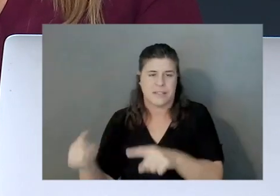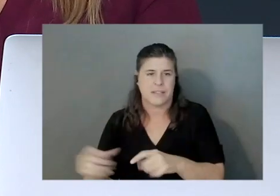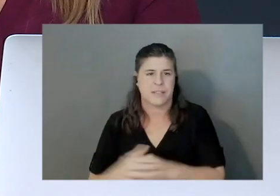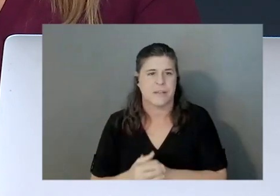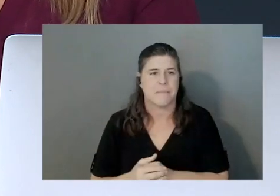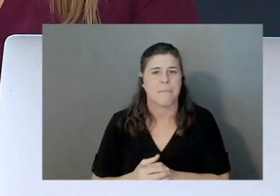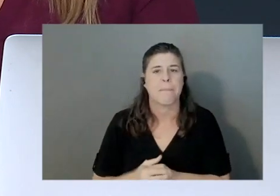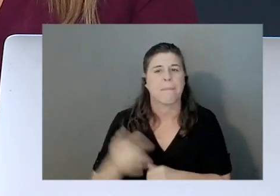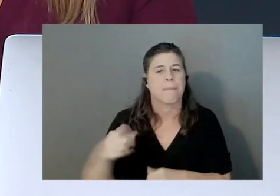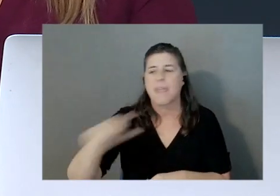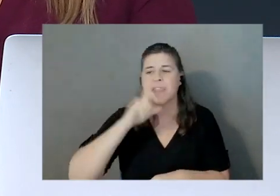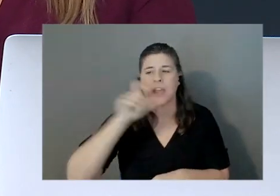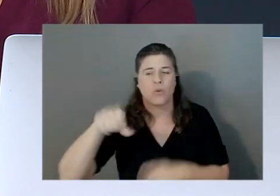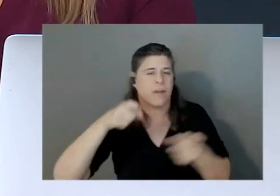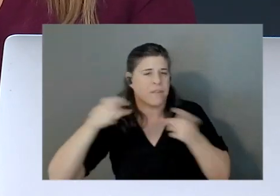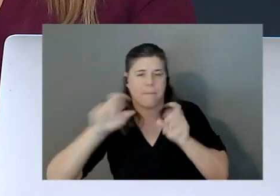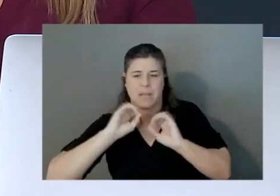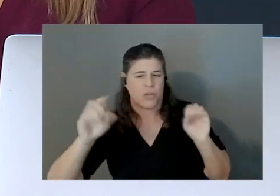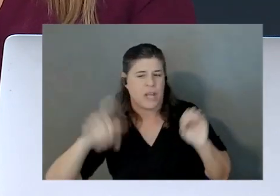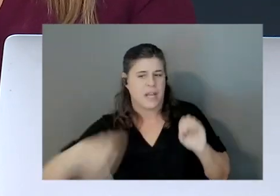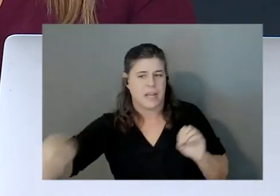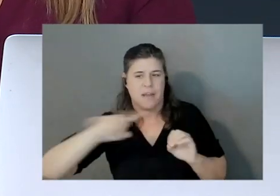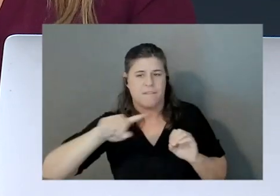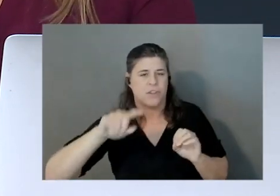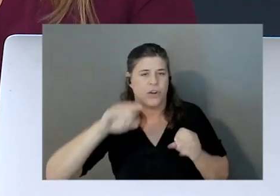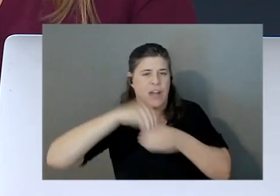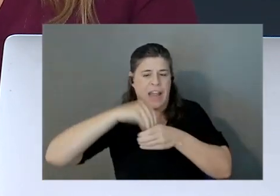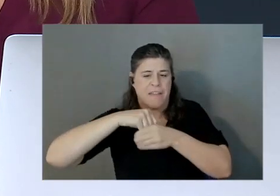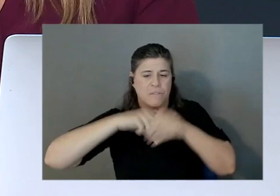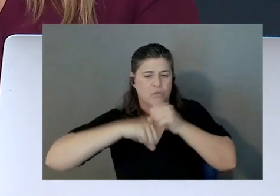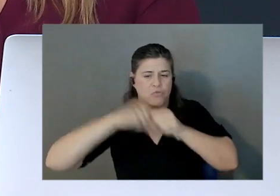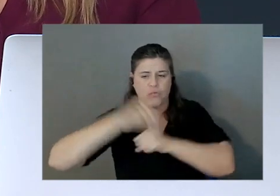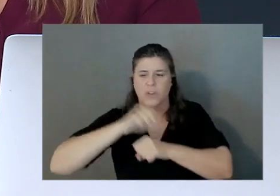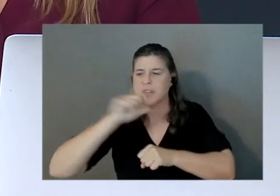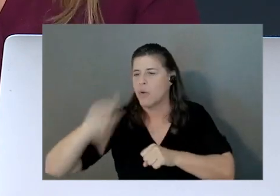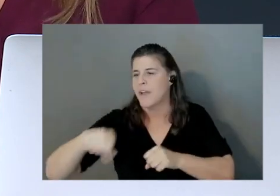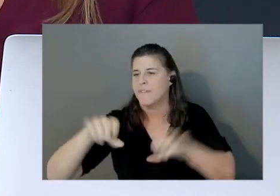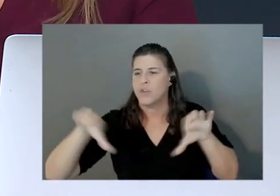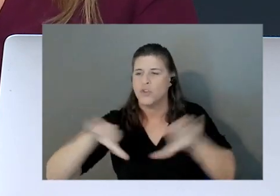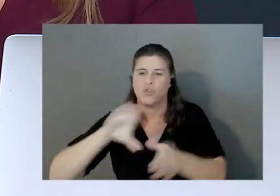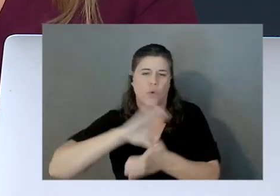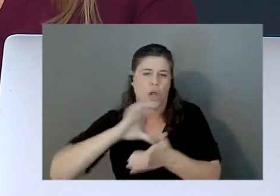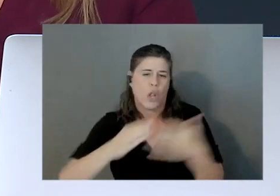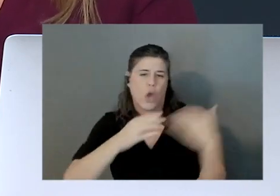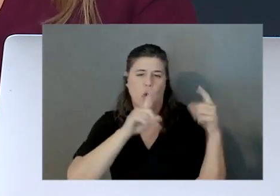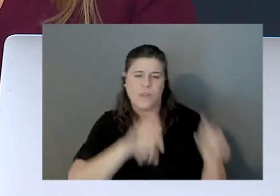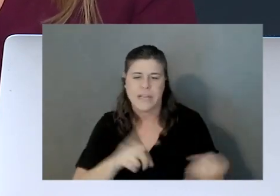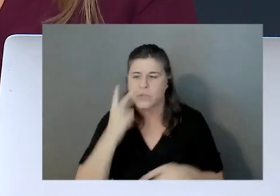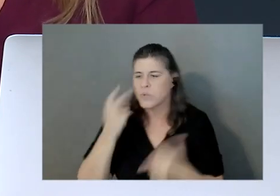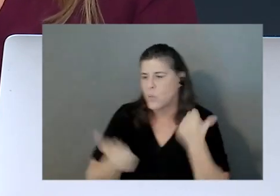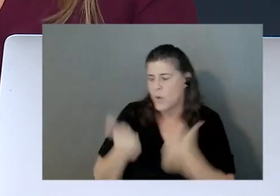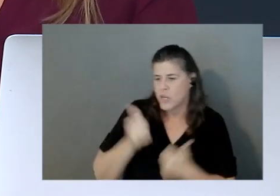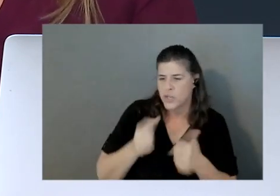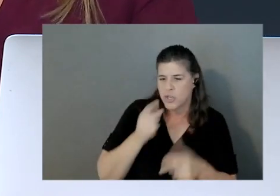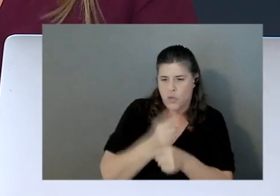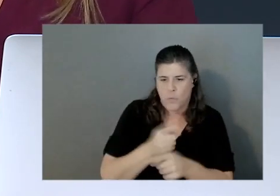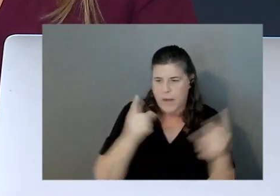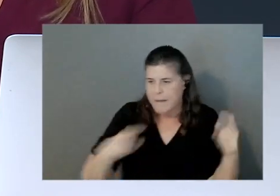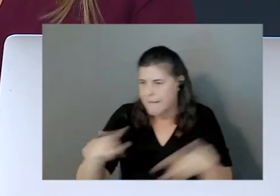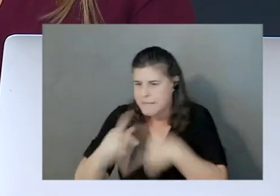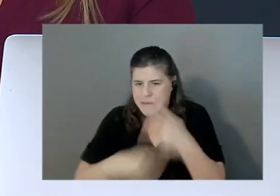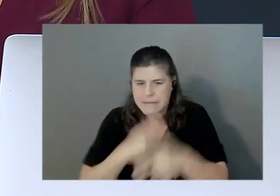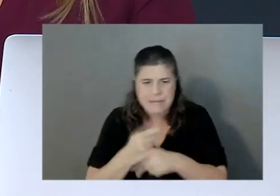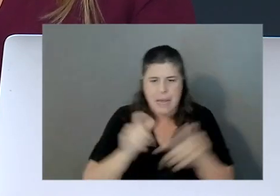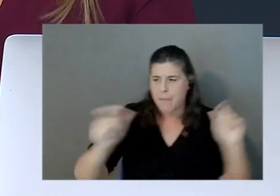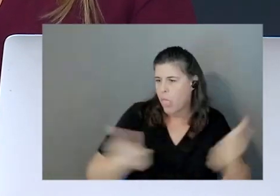don't have to manage any of the infrastructure. They don't have to do load testing, identify what is the right instance type, then manage all of the auto scaling policies.